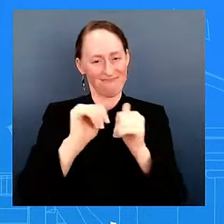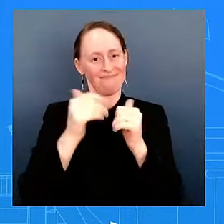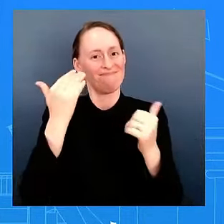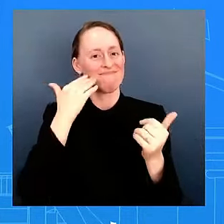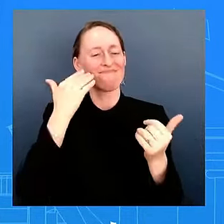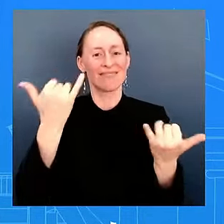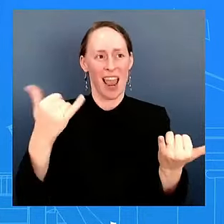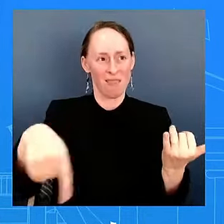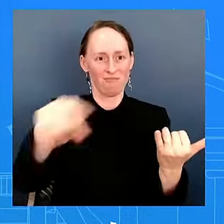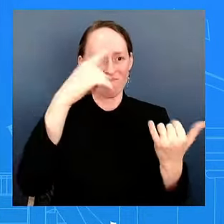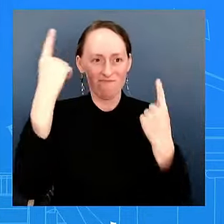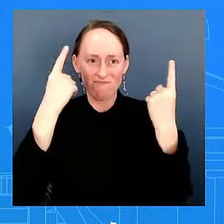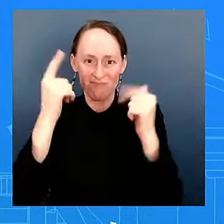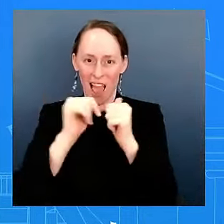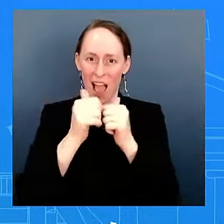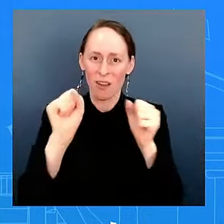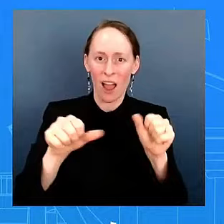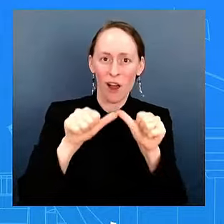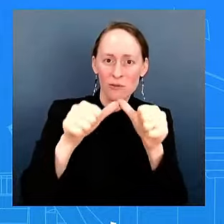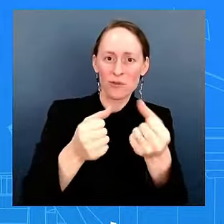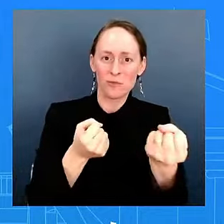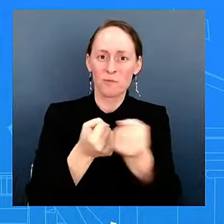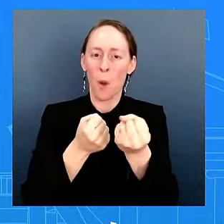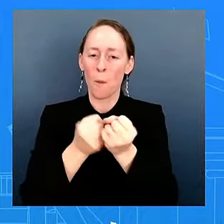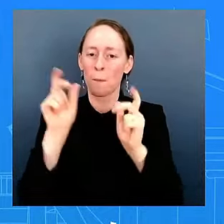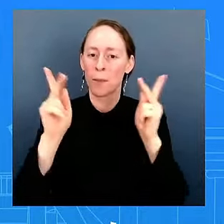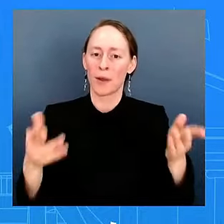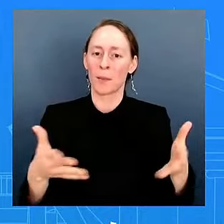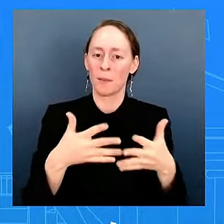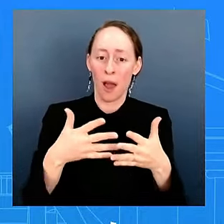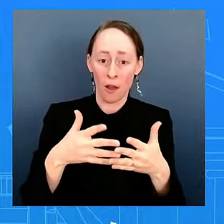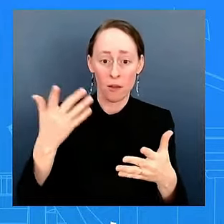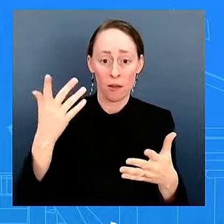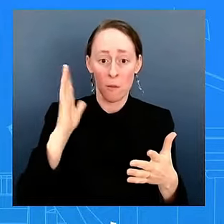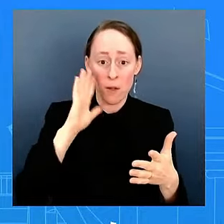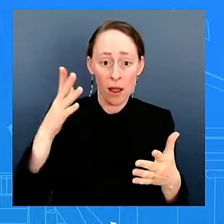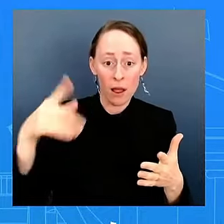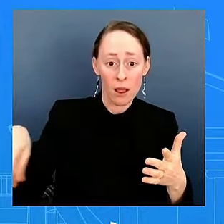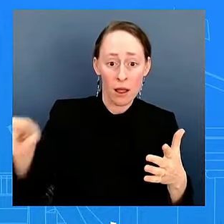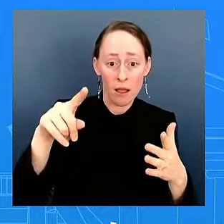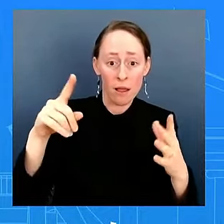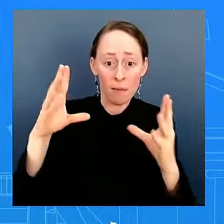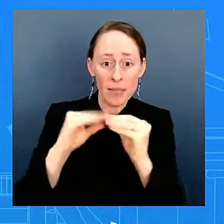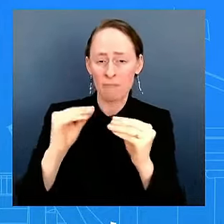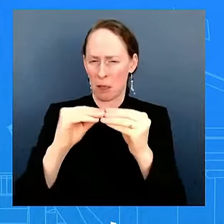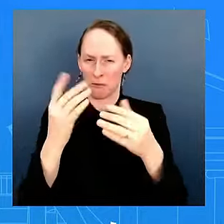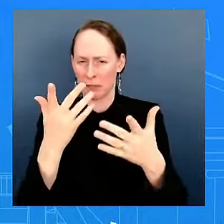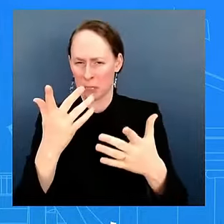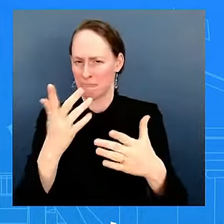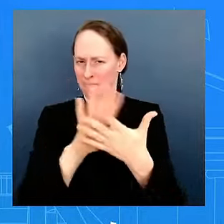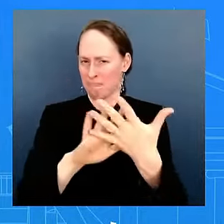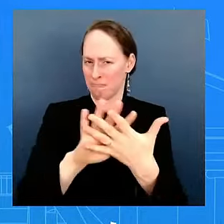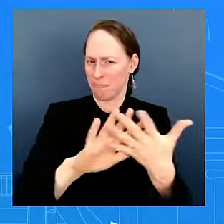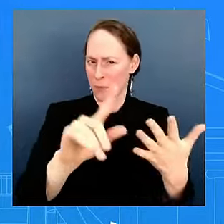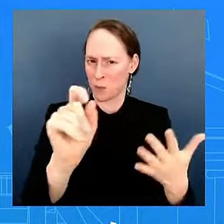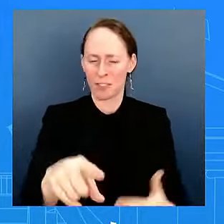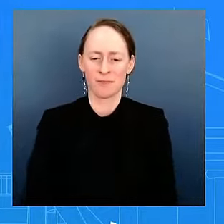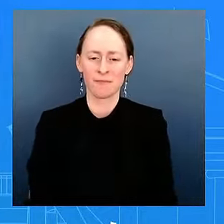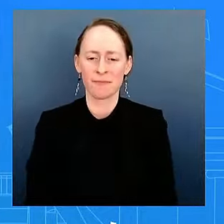be some kind of space? I don't have anything to share at this time. don't have anything to share. Thanks. Tune in. Go ahead, Annie. Thanks so much, Karine.